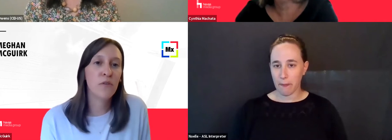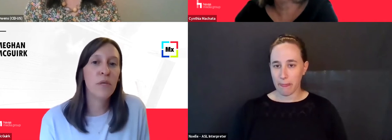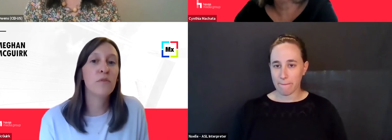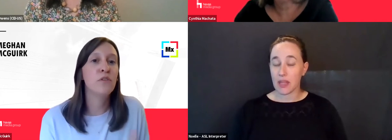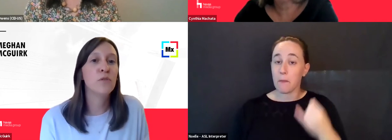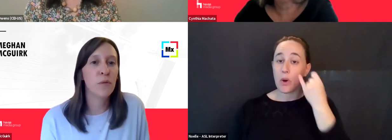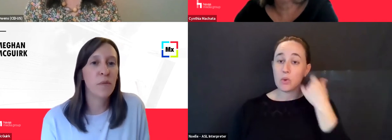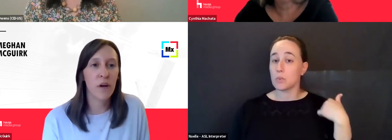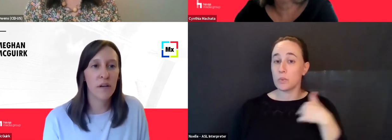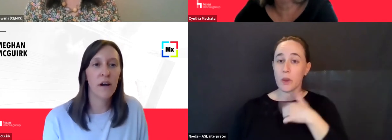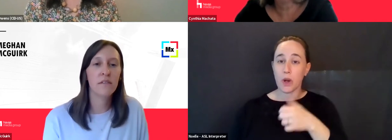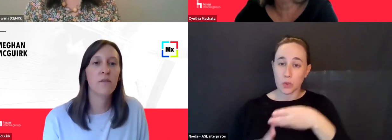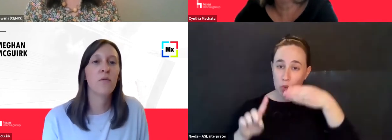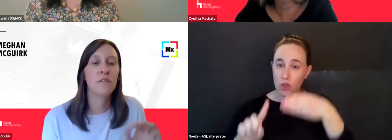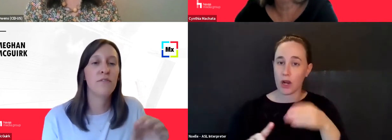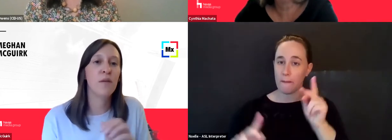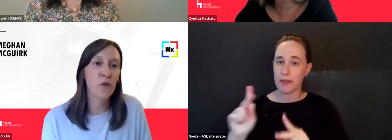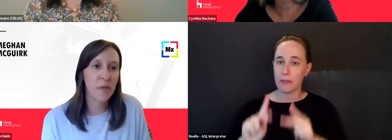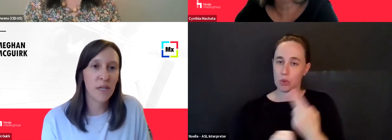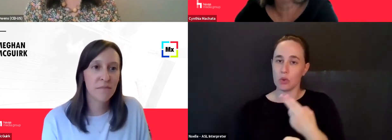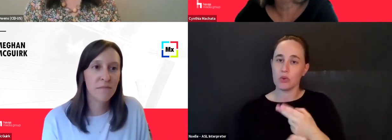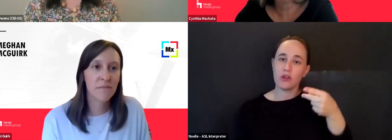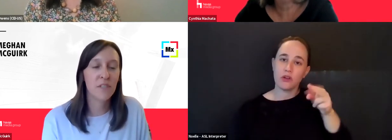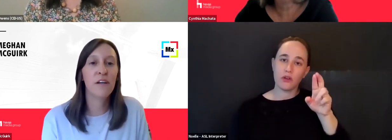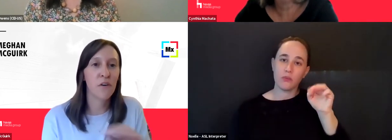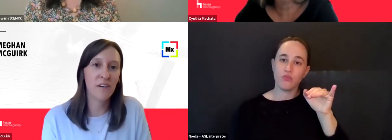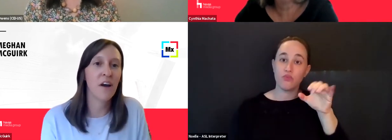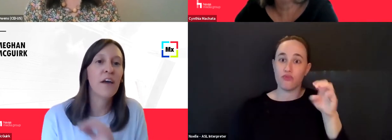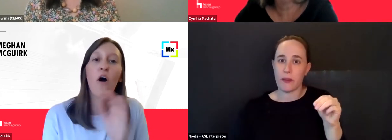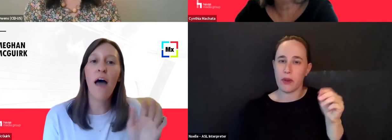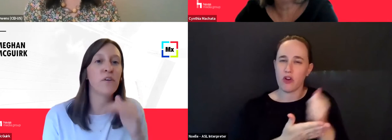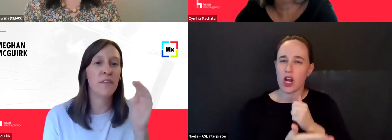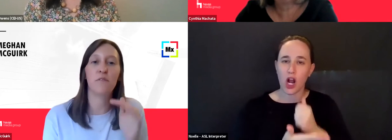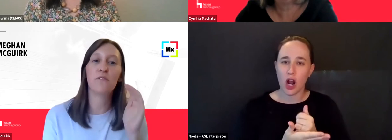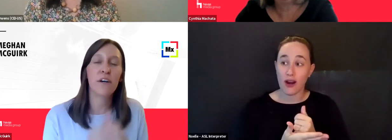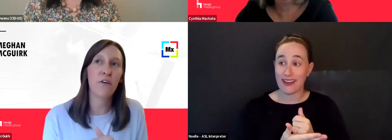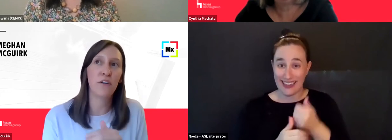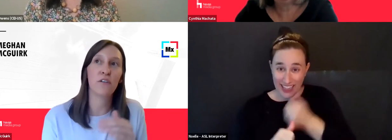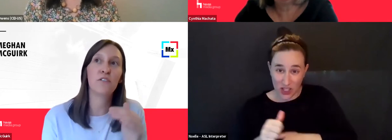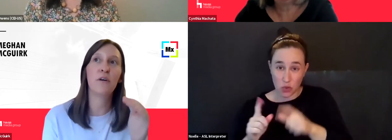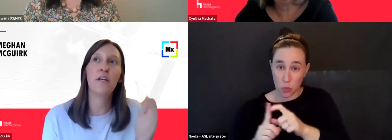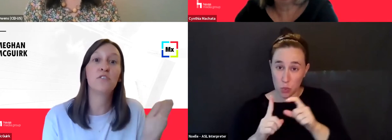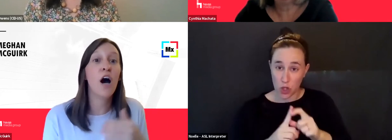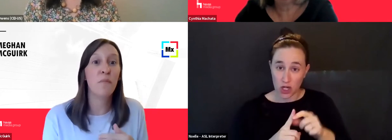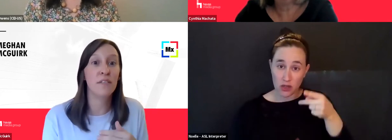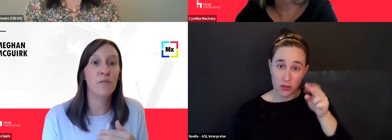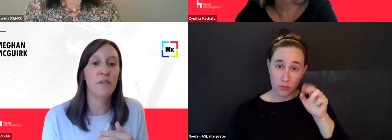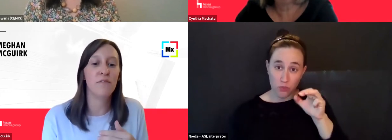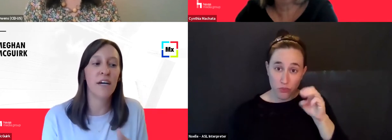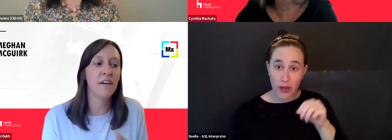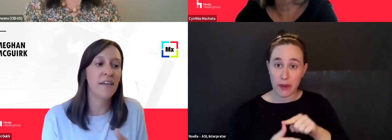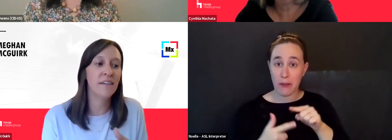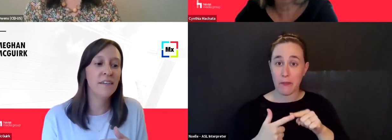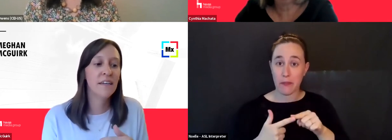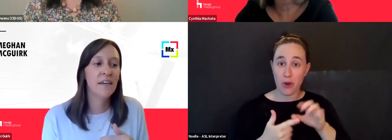target someone who people who use premium credit cards, define premium, define credit card, like everything. It was very granular. So it taught me to